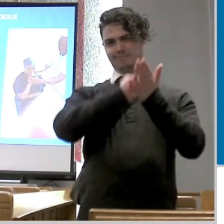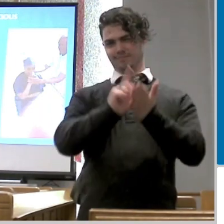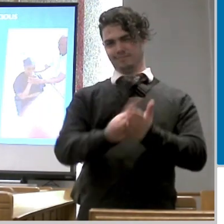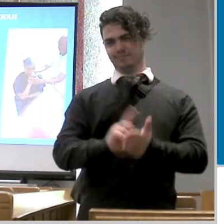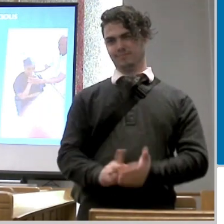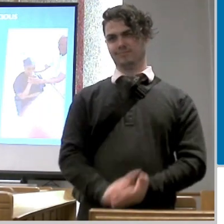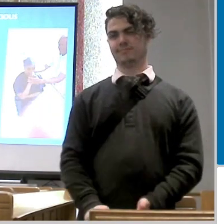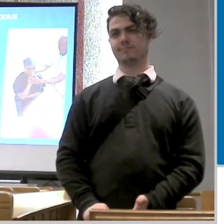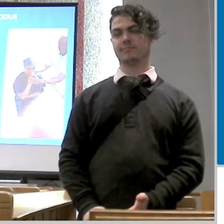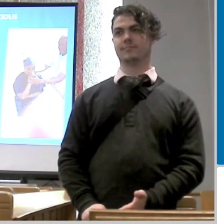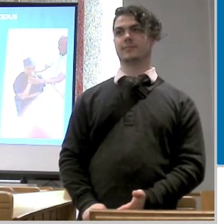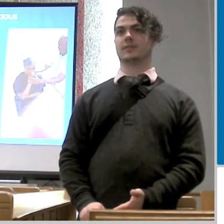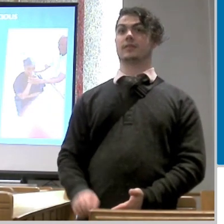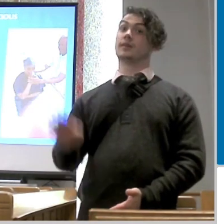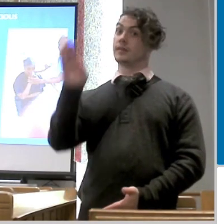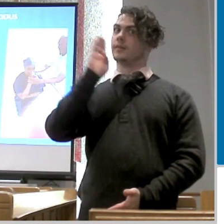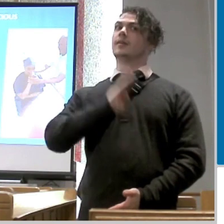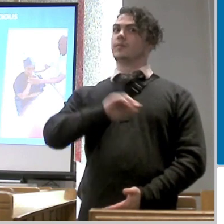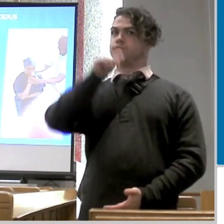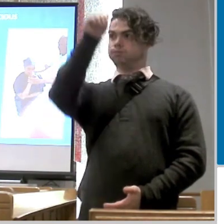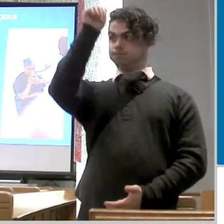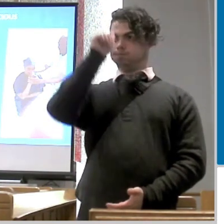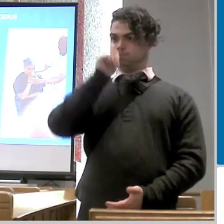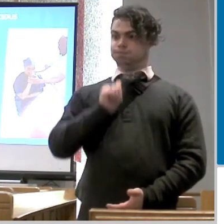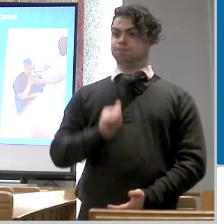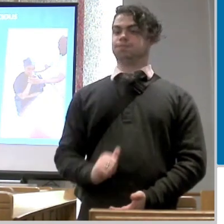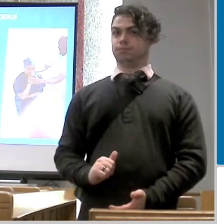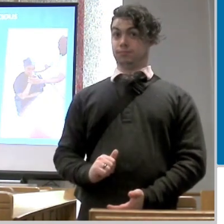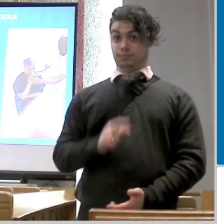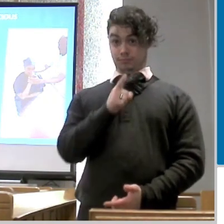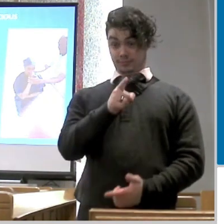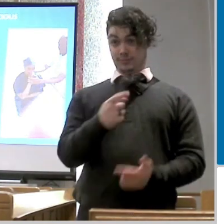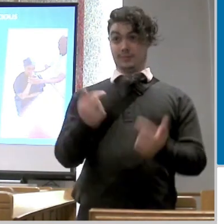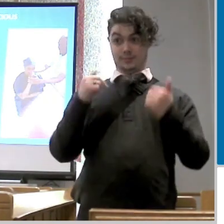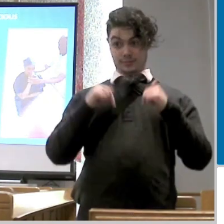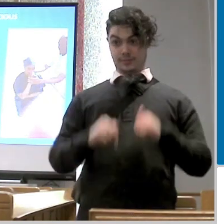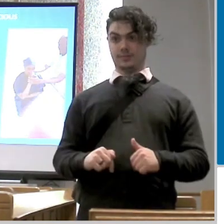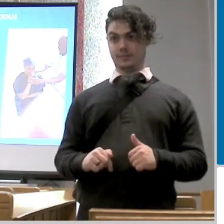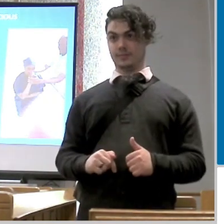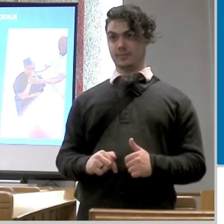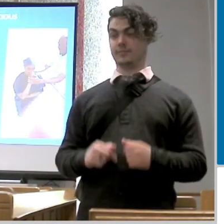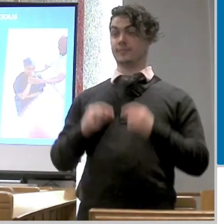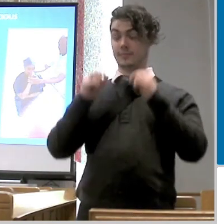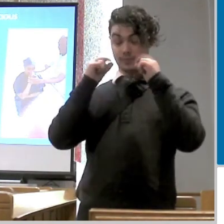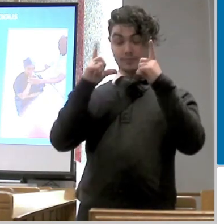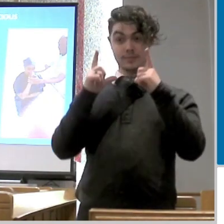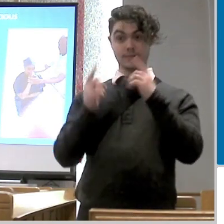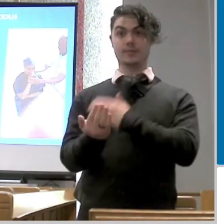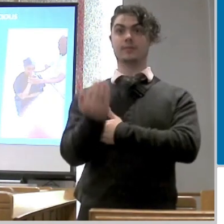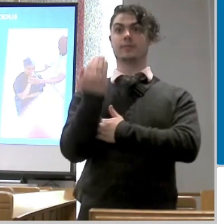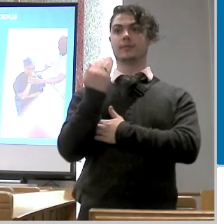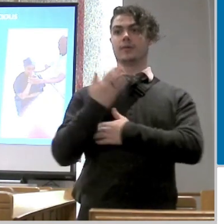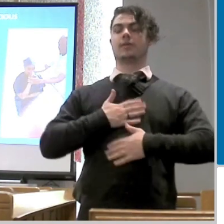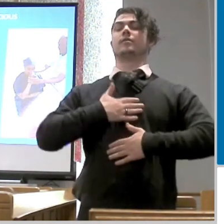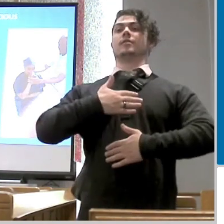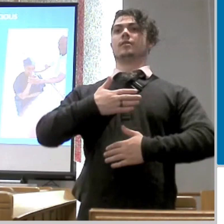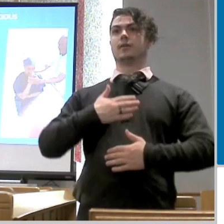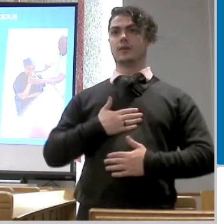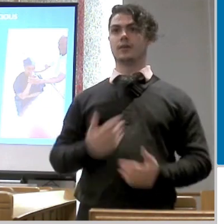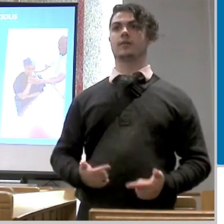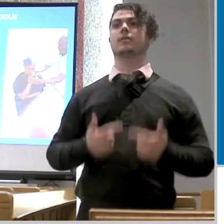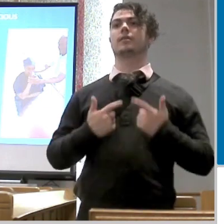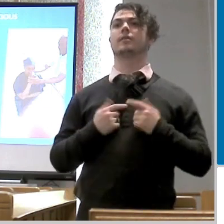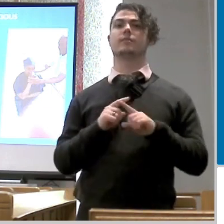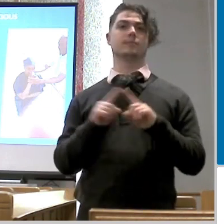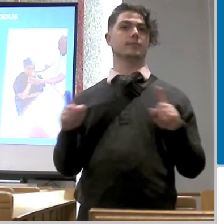again and god has been patient because we're still here we woke up this morning we have breath in our lungs we have blood in our veins but who knows what's